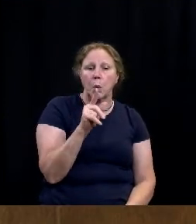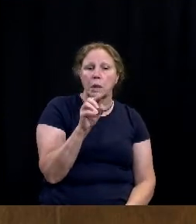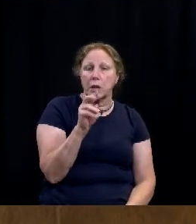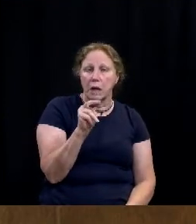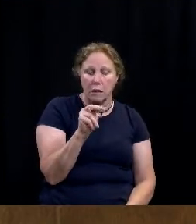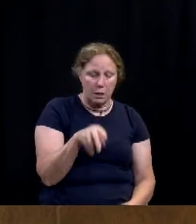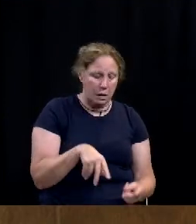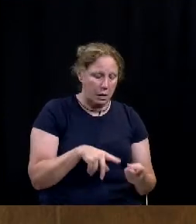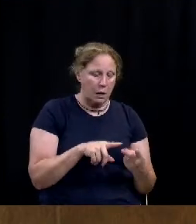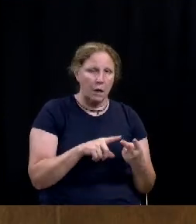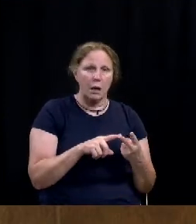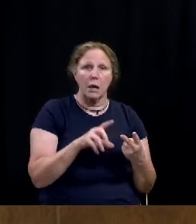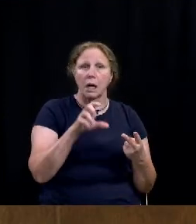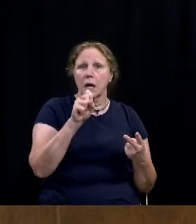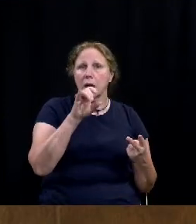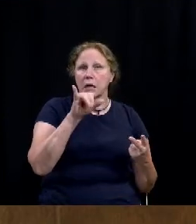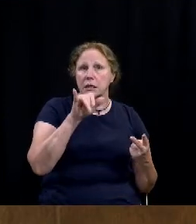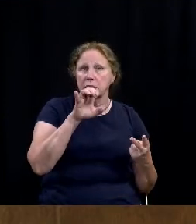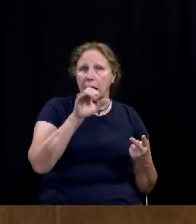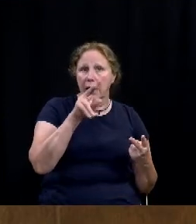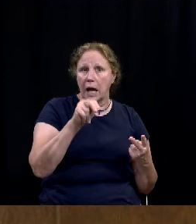and sakira young